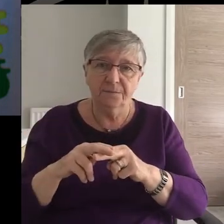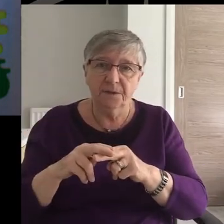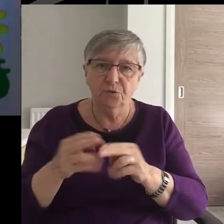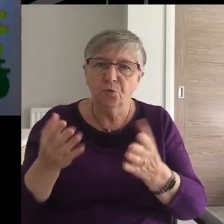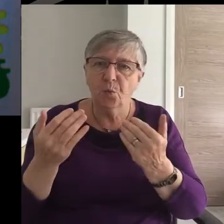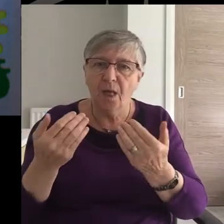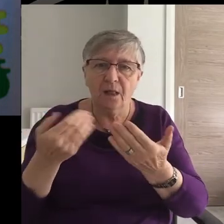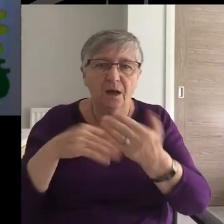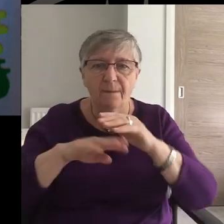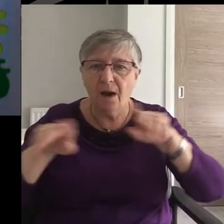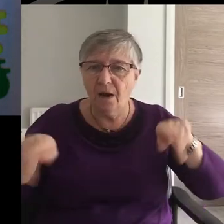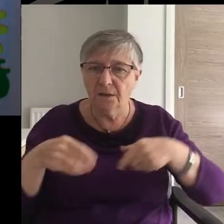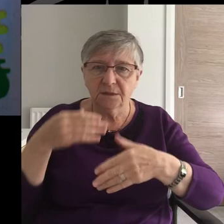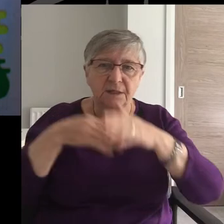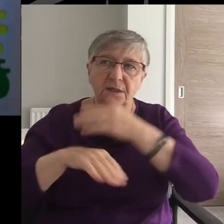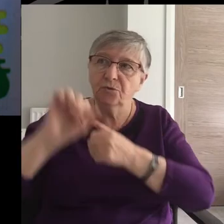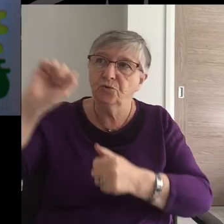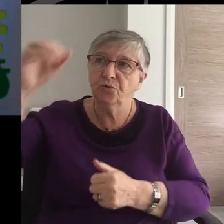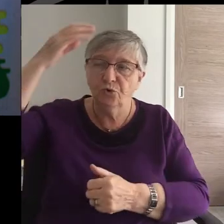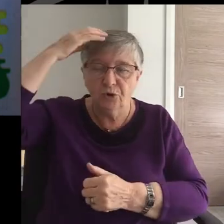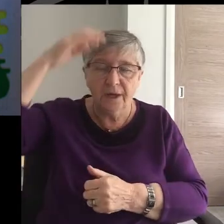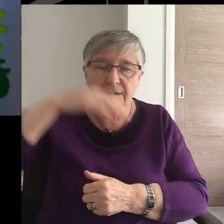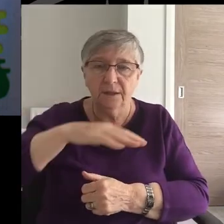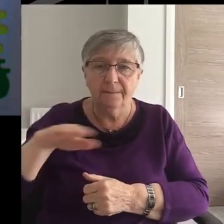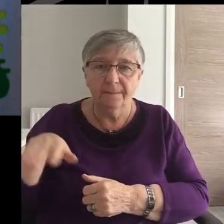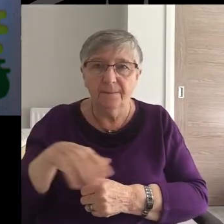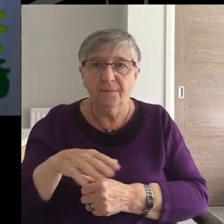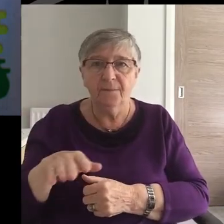to welcome us into your kingdom,